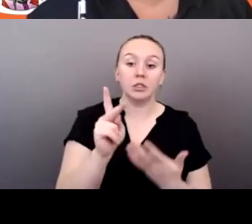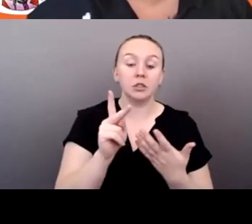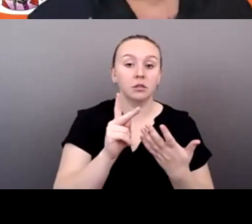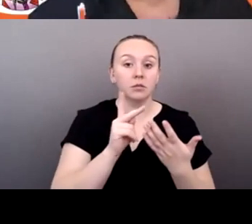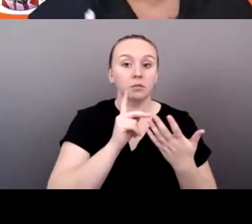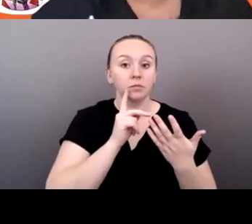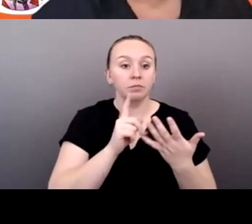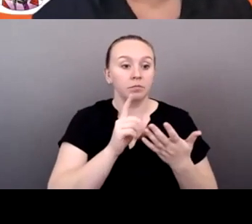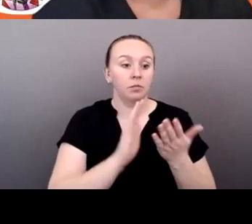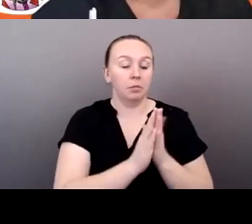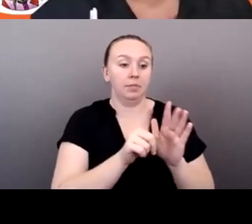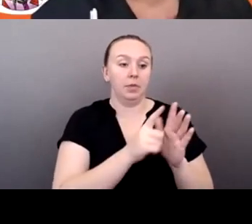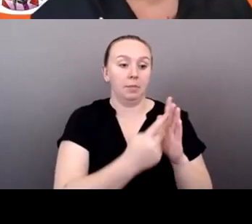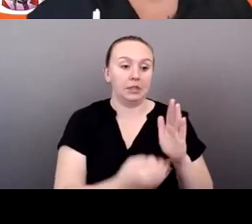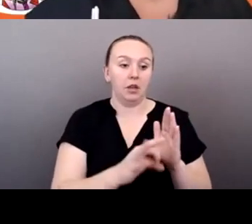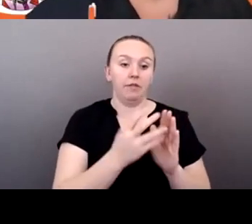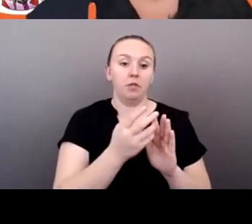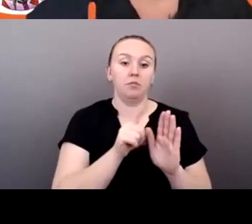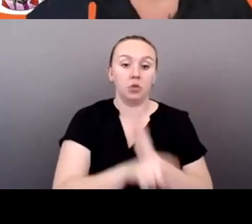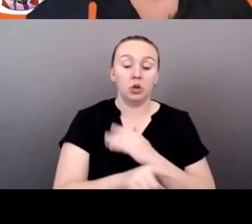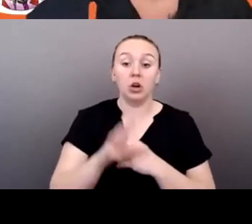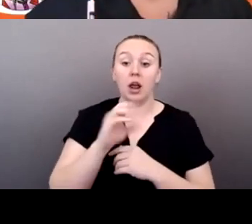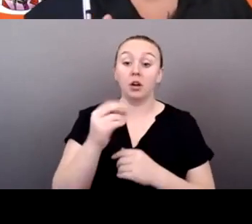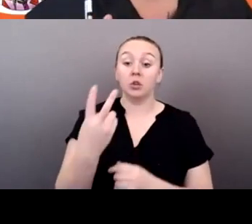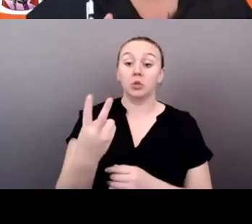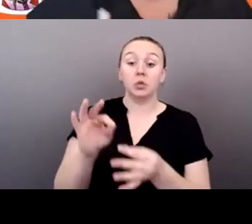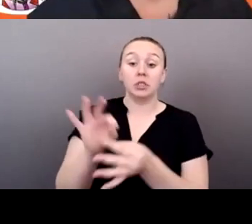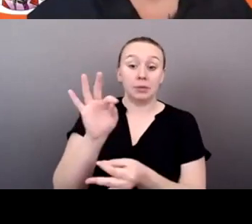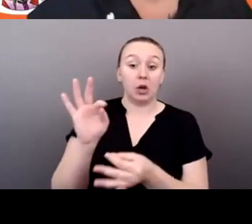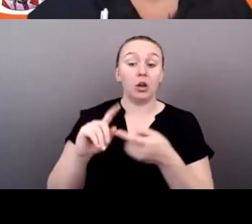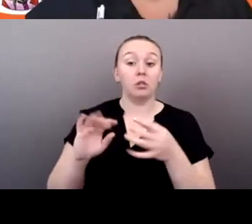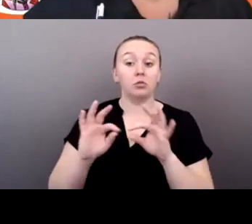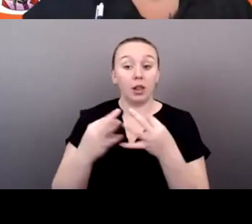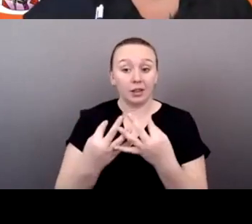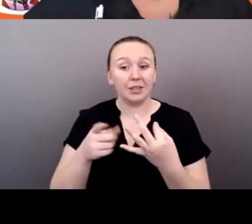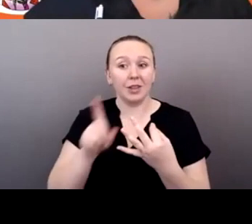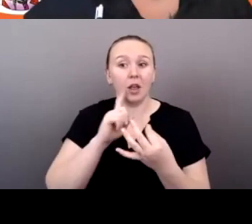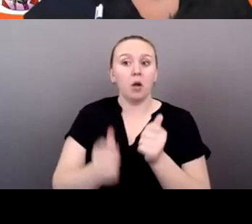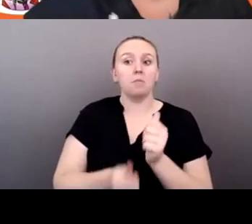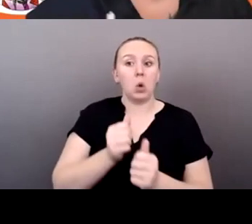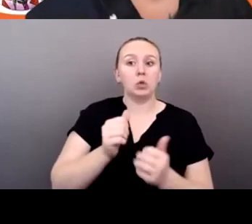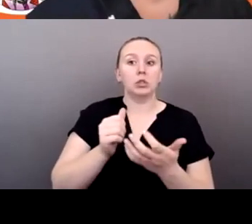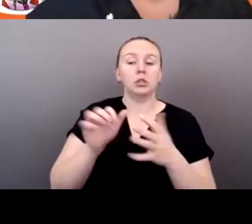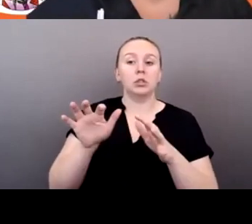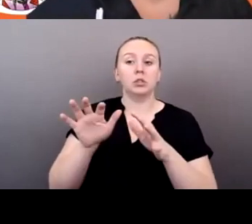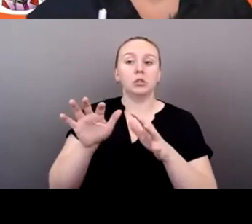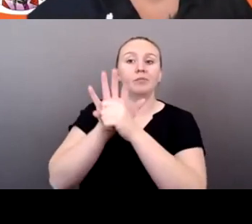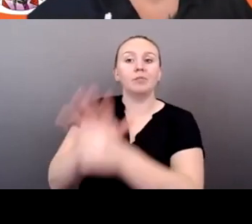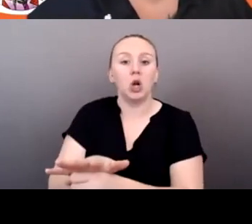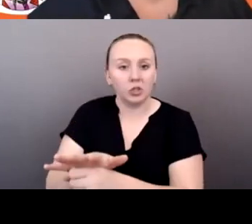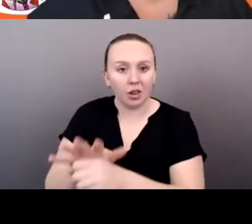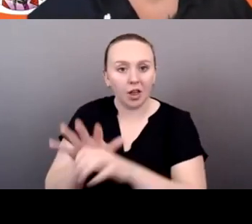most marginalized of the marginalized in this. So, um, the, um, some of the data has